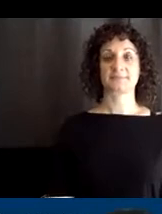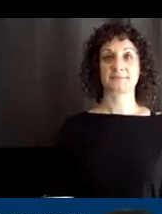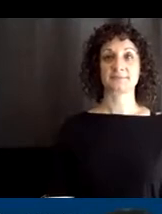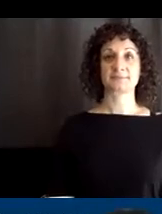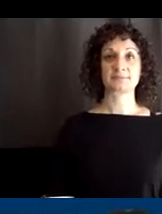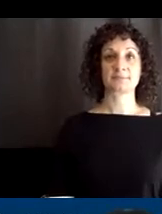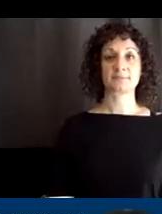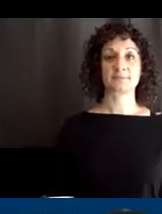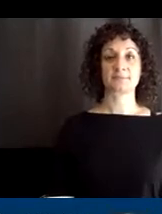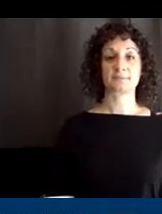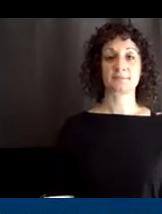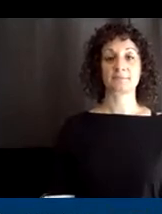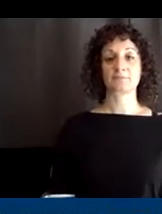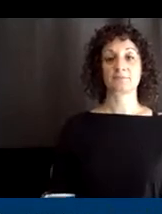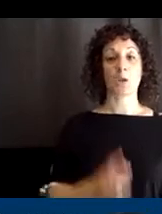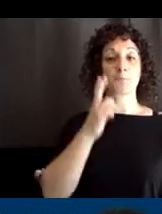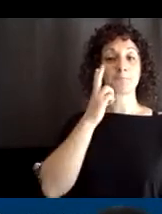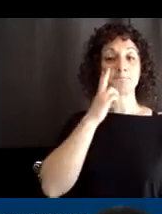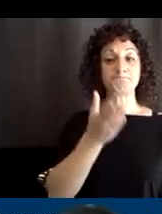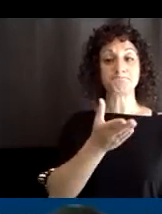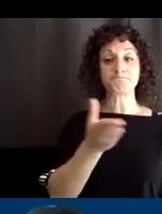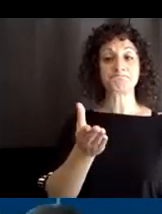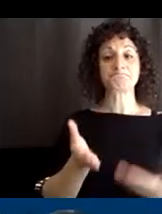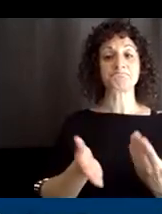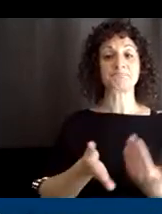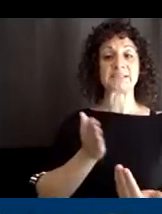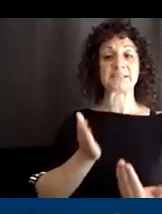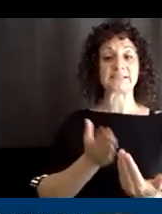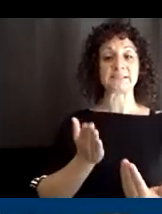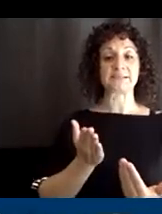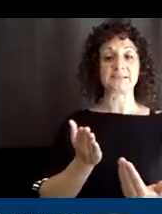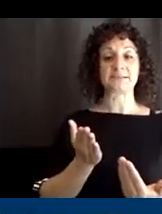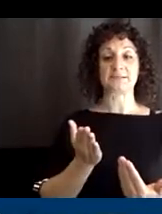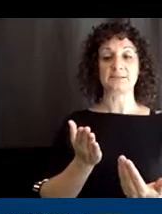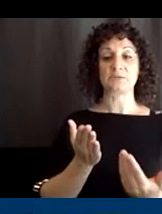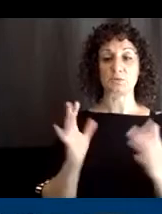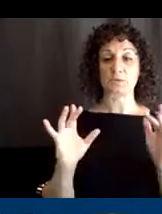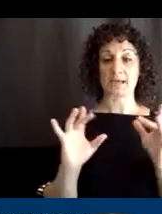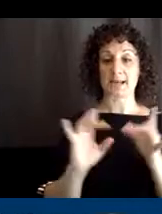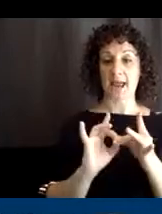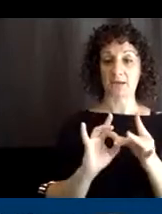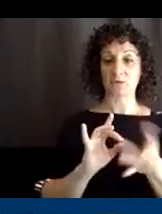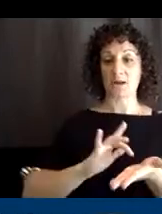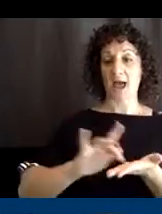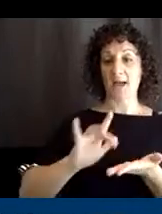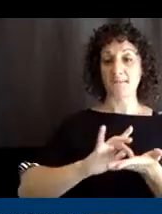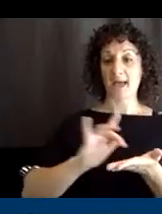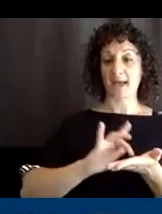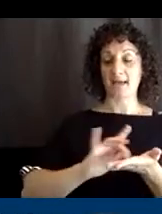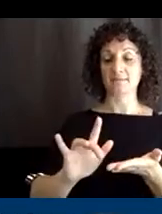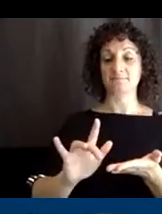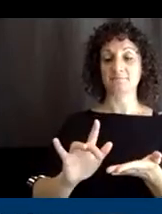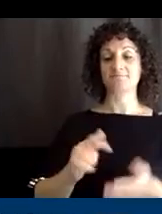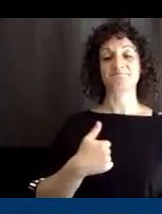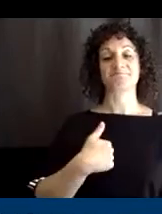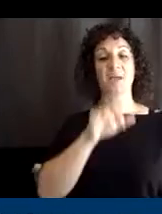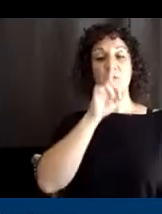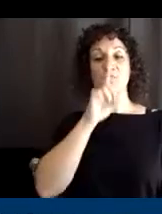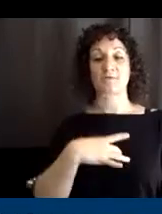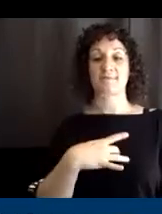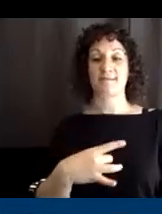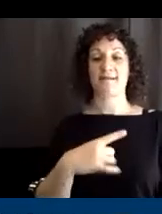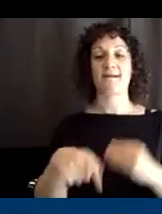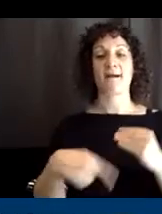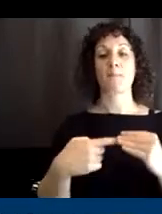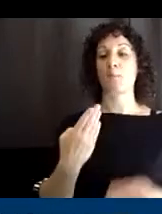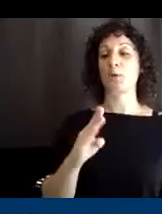And so you can see it's fairly easy to connect to an iPad. And one thing I really like about the Bluetooth is